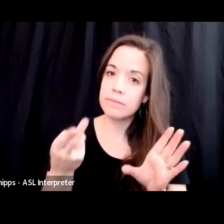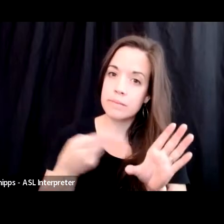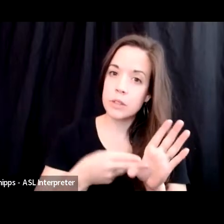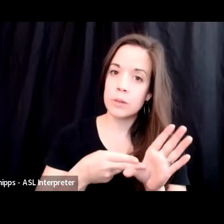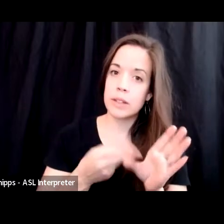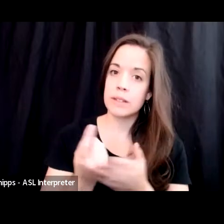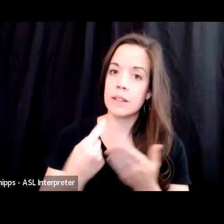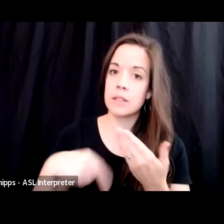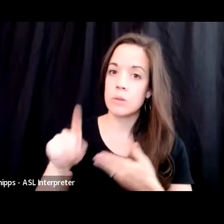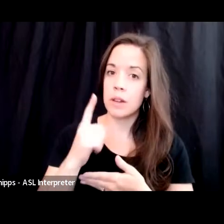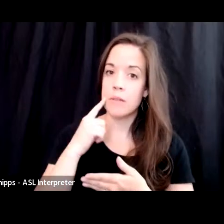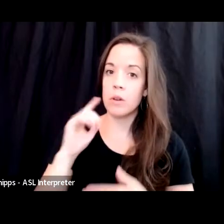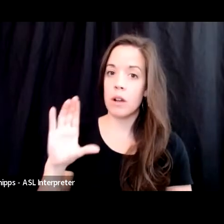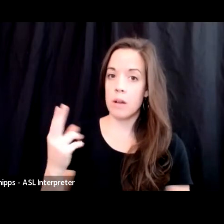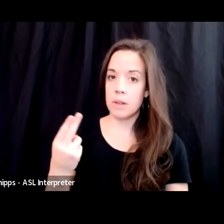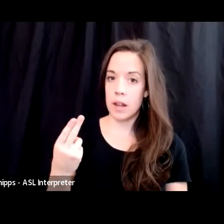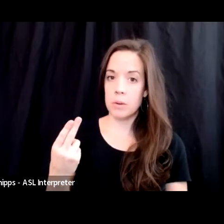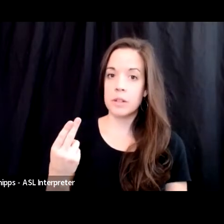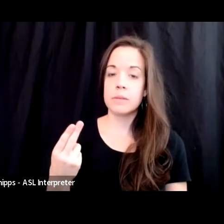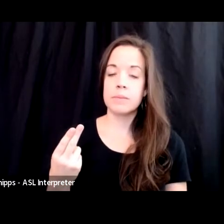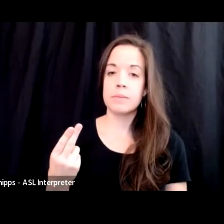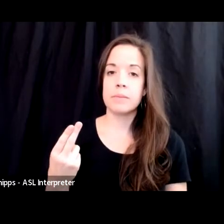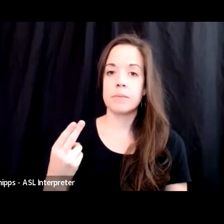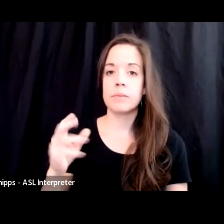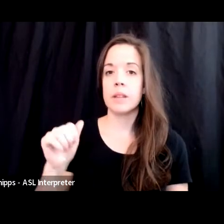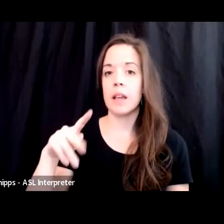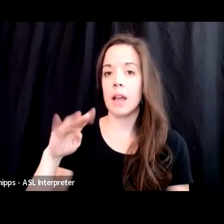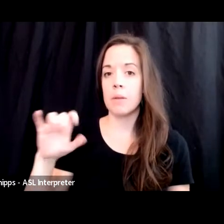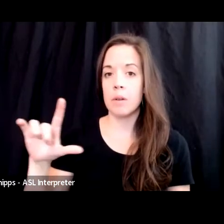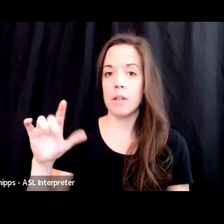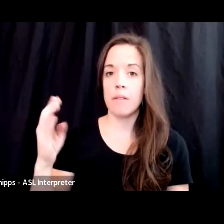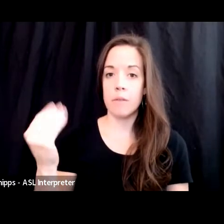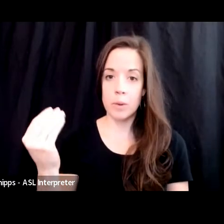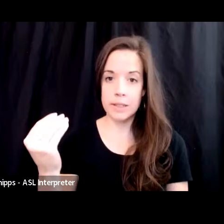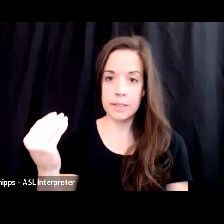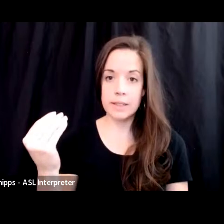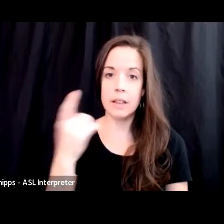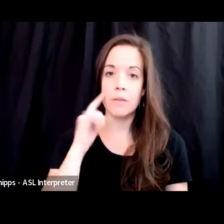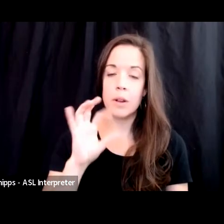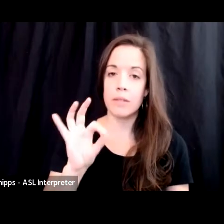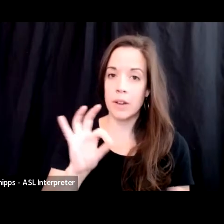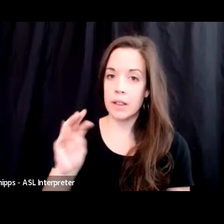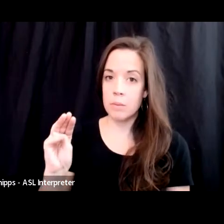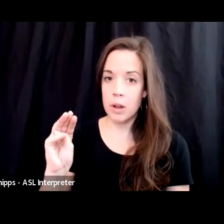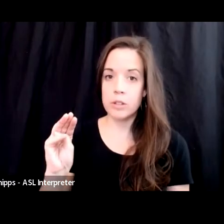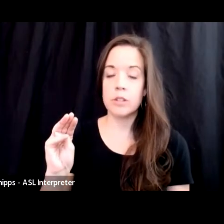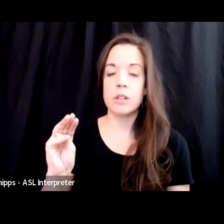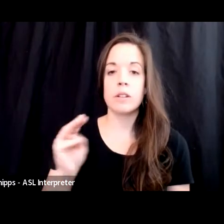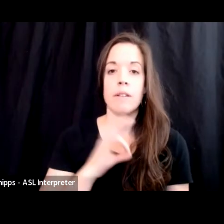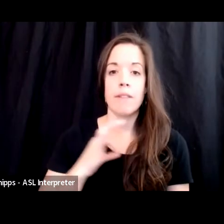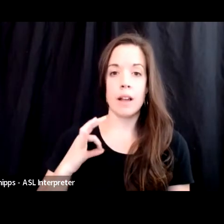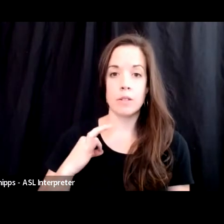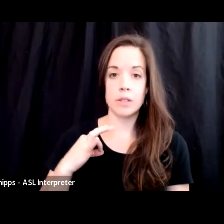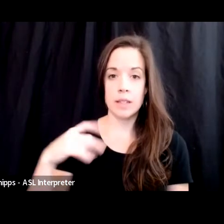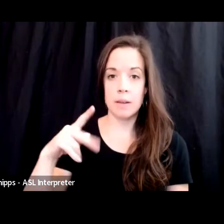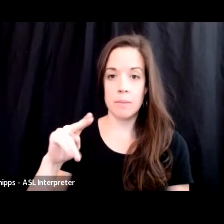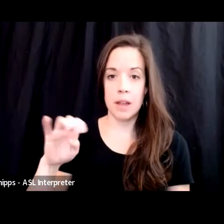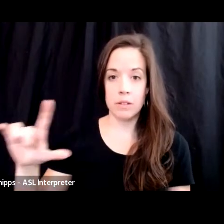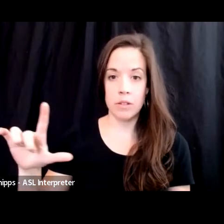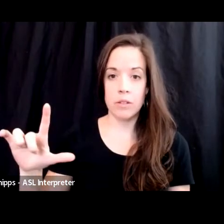week for Common Hour on April 14th for a Franklin and Marshall faculty panel on the topic,